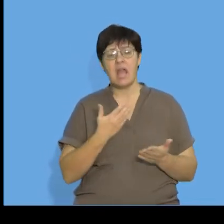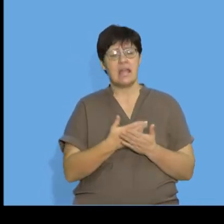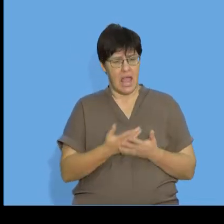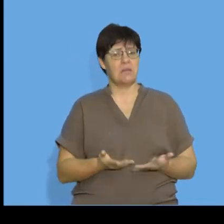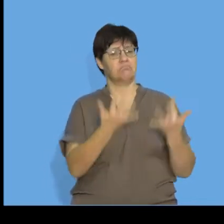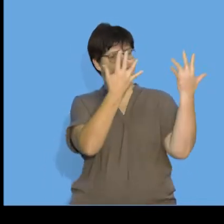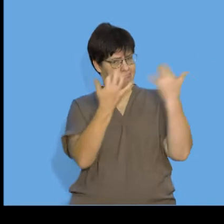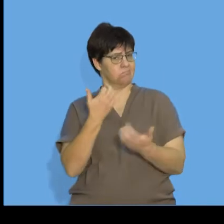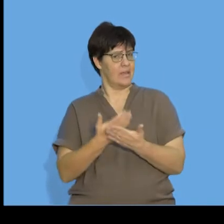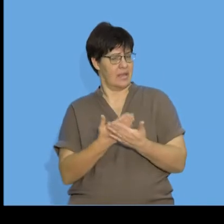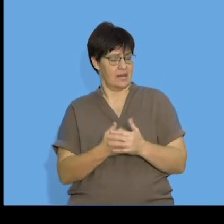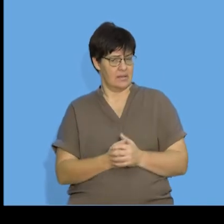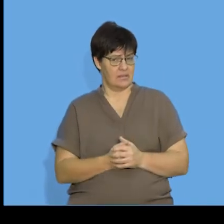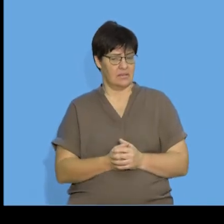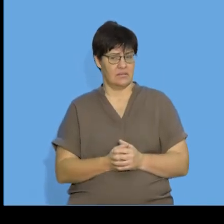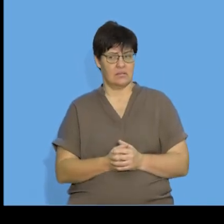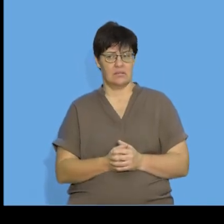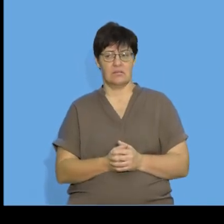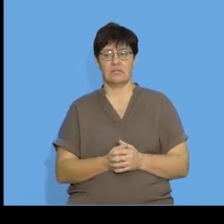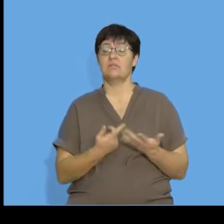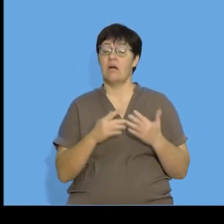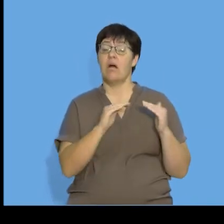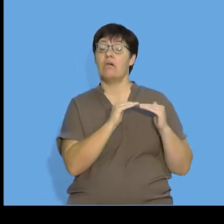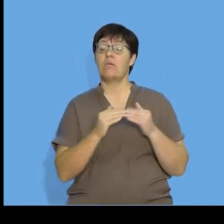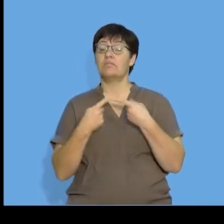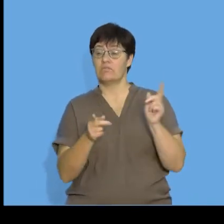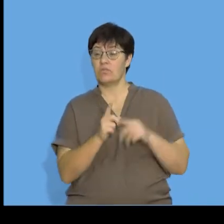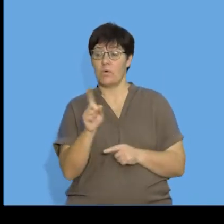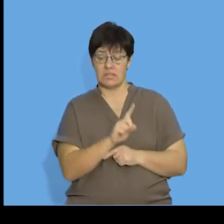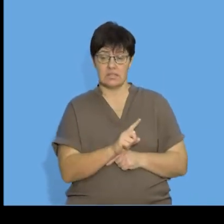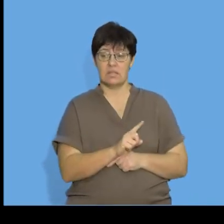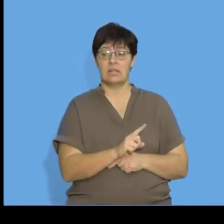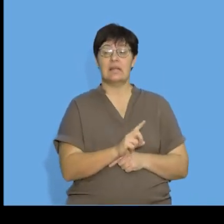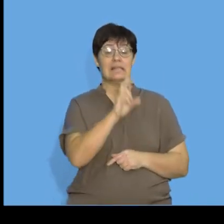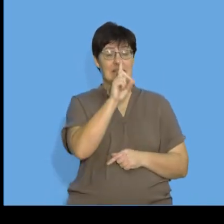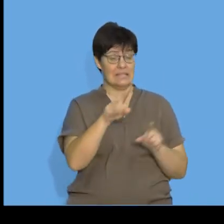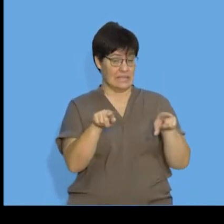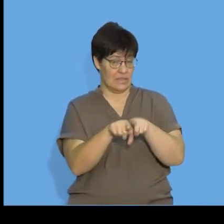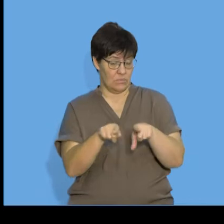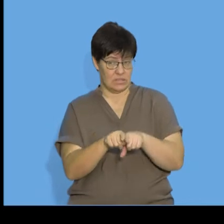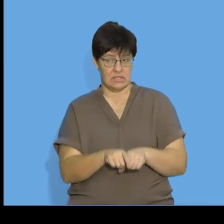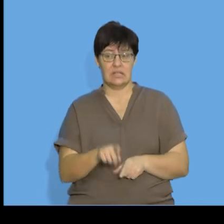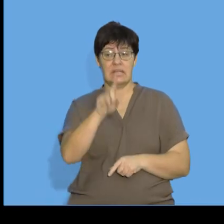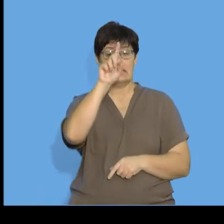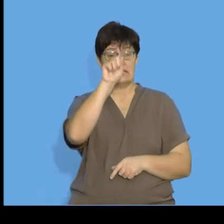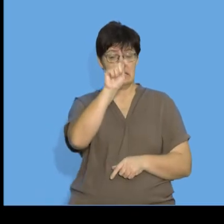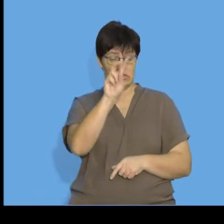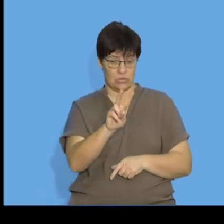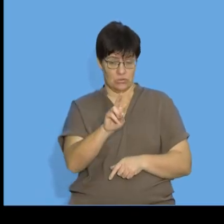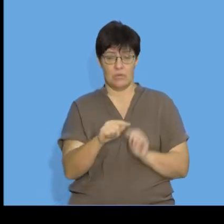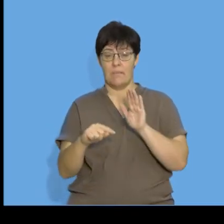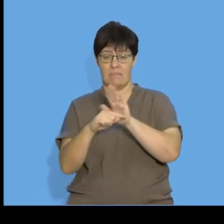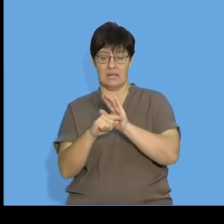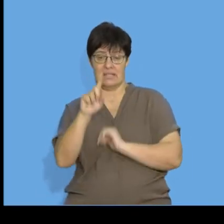actually calculate that. So, the common difference is equal to T2, so that's term 2